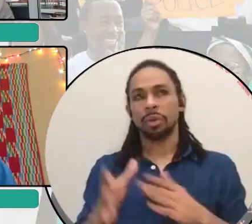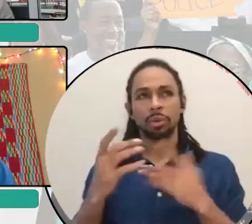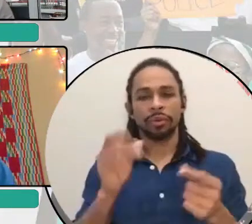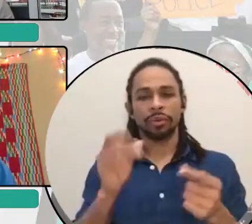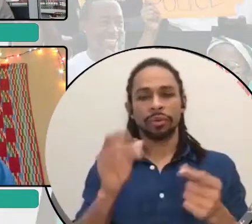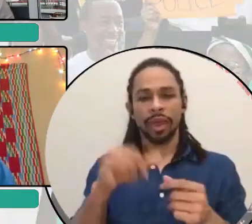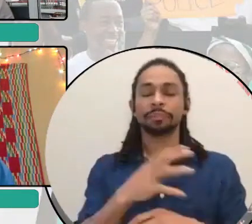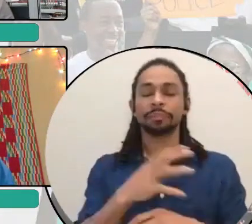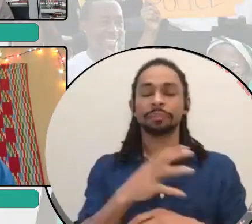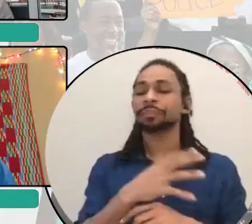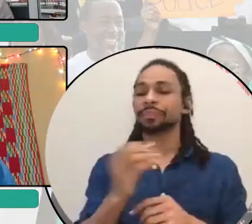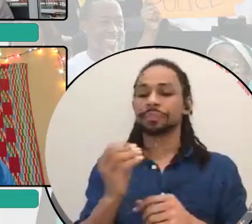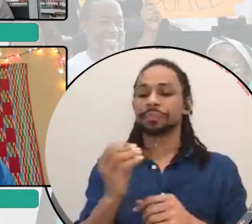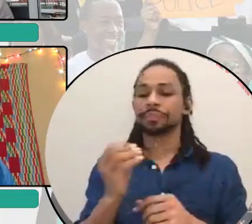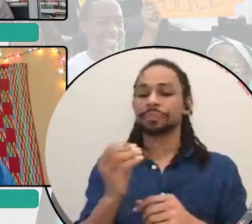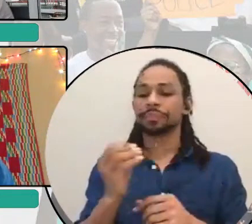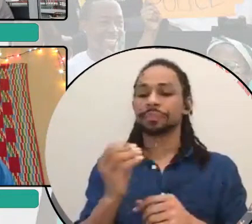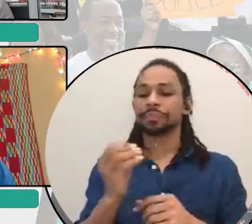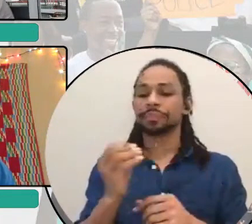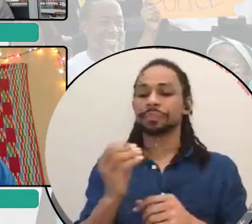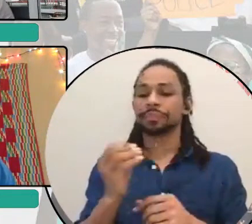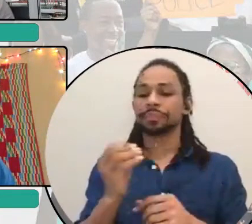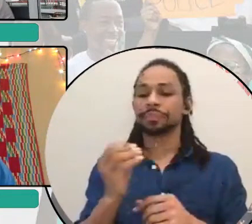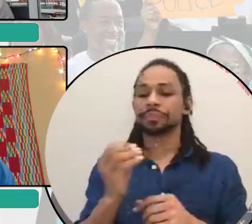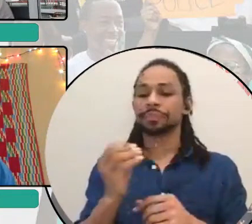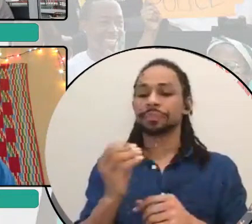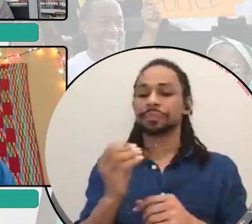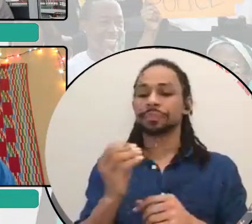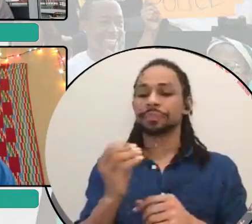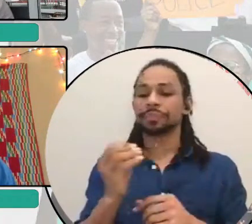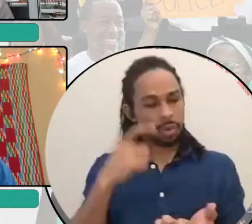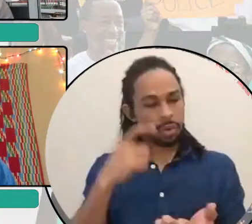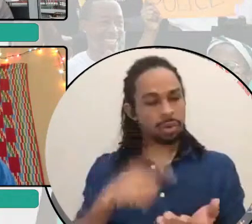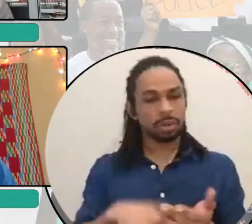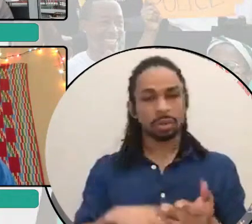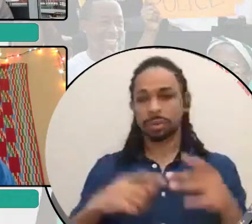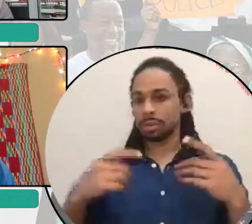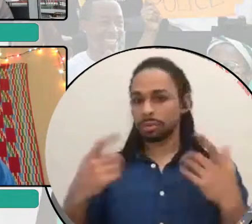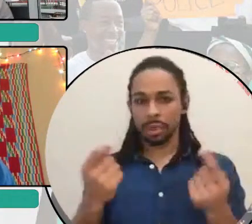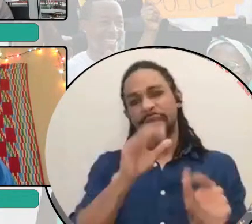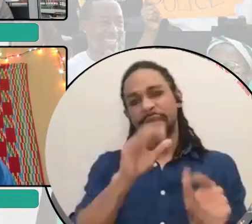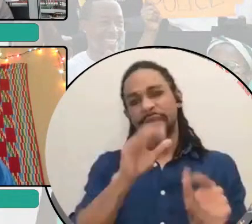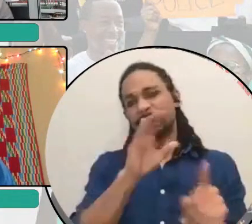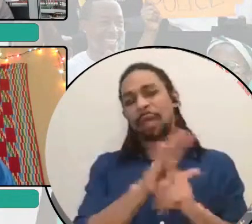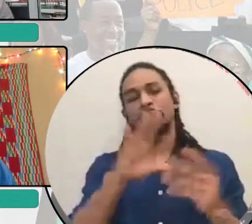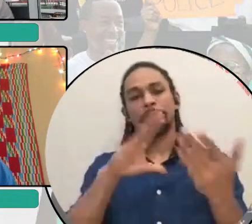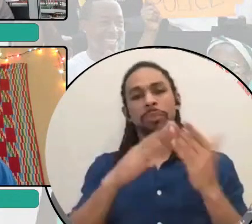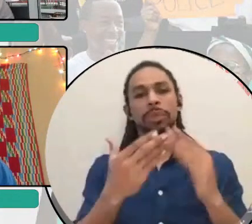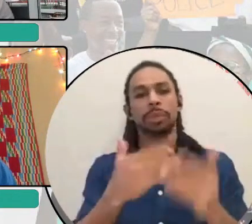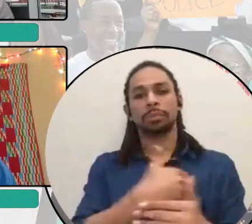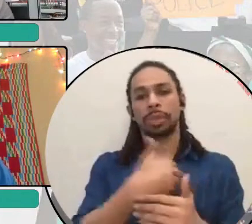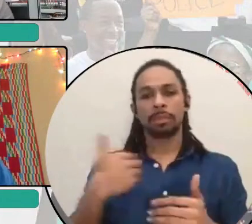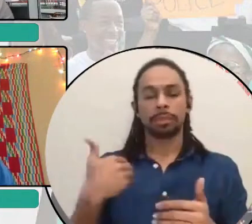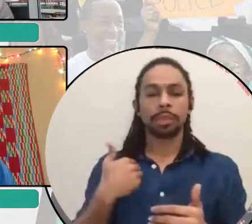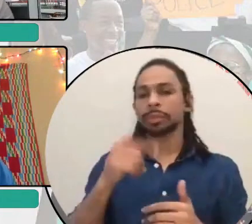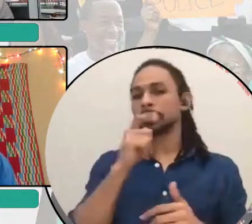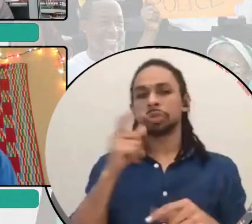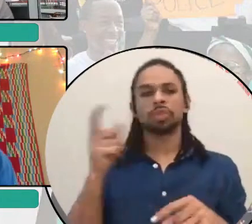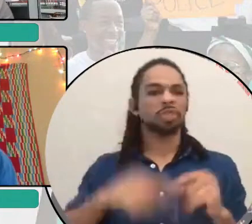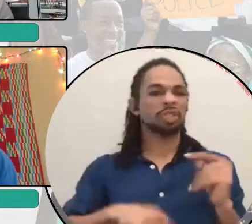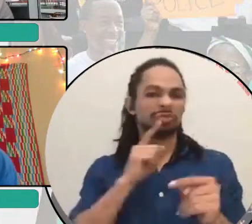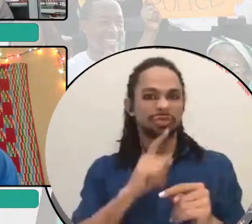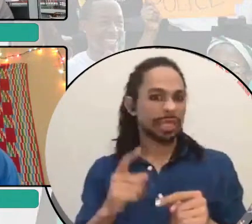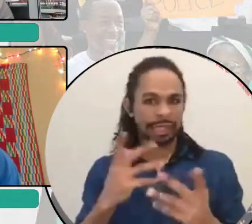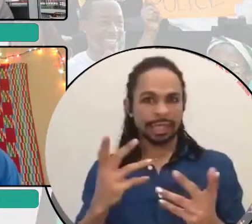And, um, one of the things that I noticed it was with their community members, the ones who couldn't really see abolition is because